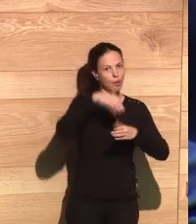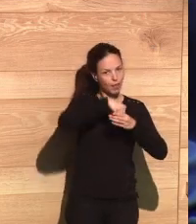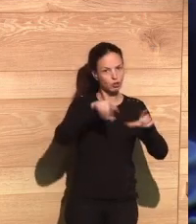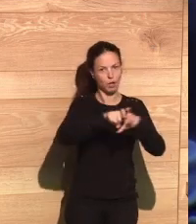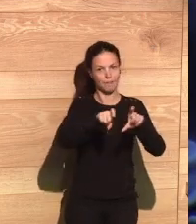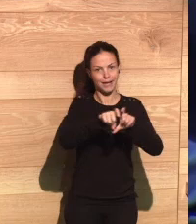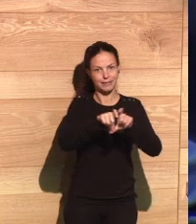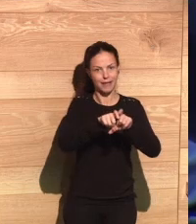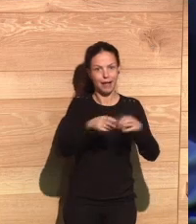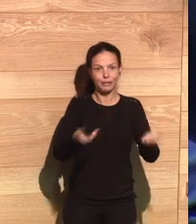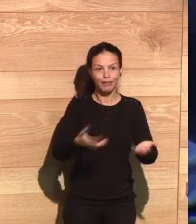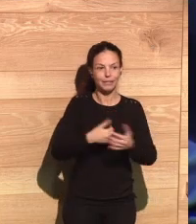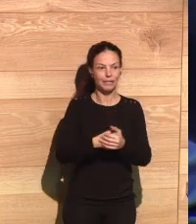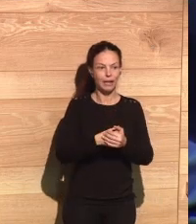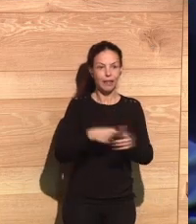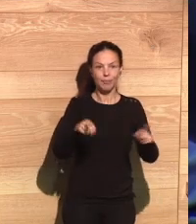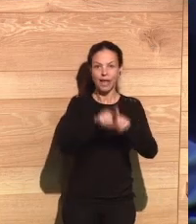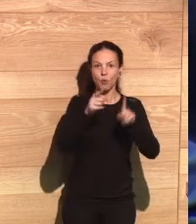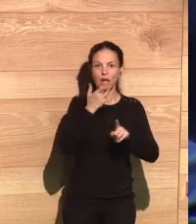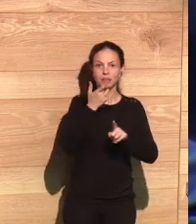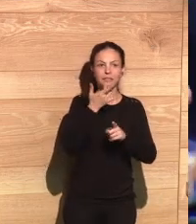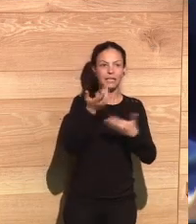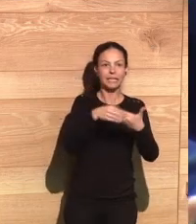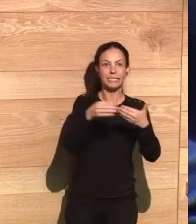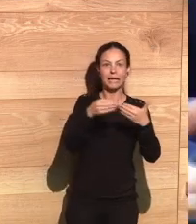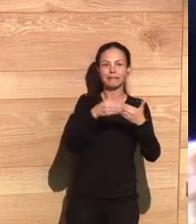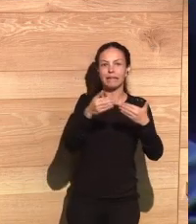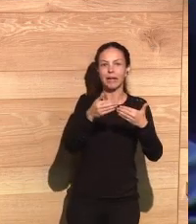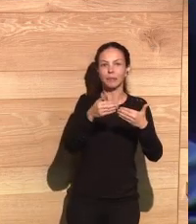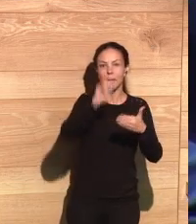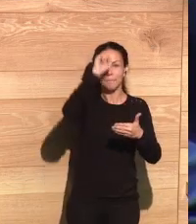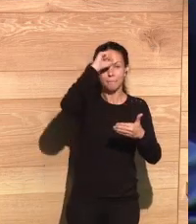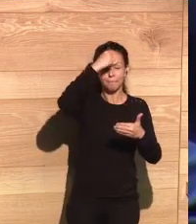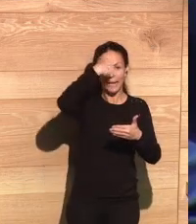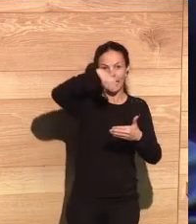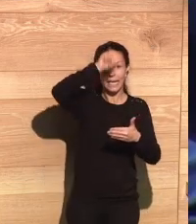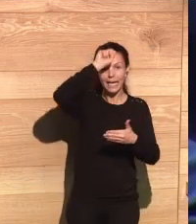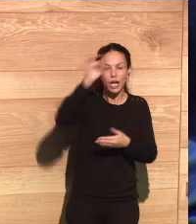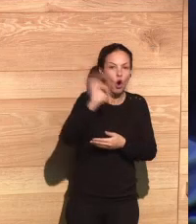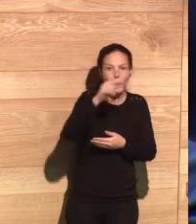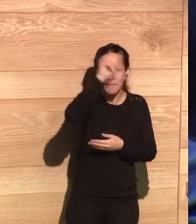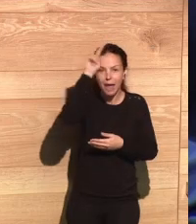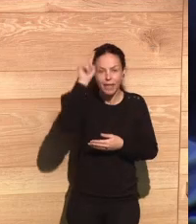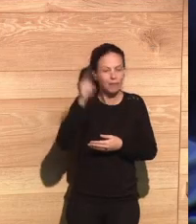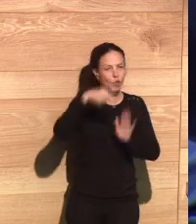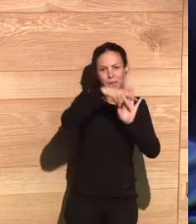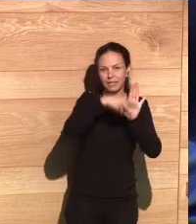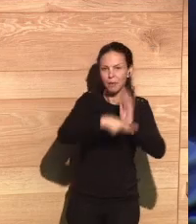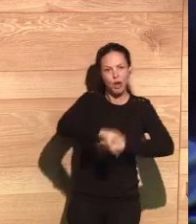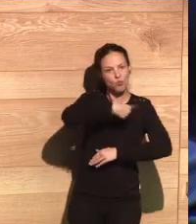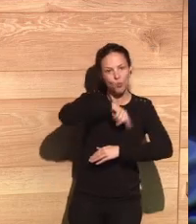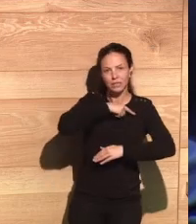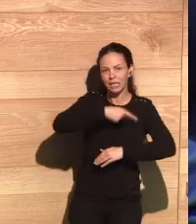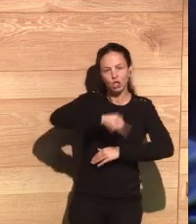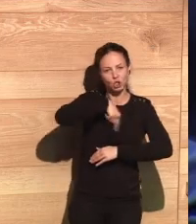imposed on ourselves, and we use it within our company. And it doesn't matter if one of our customers in Madrid, Berlin,